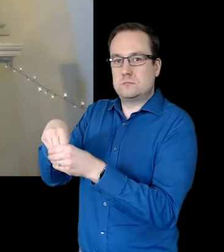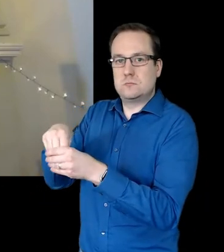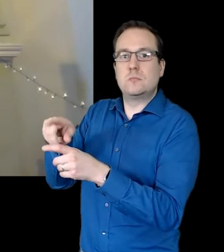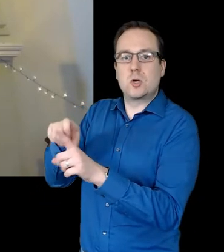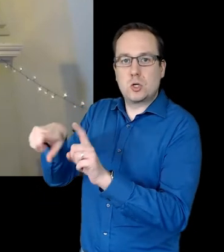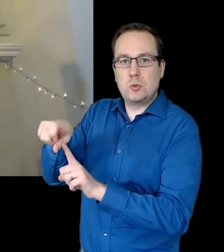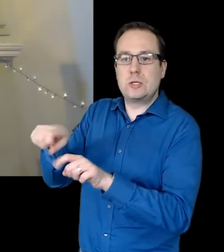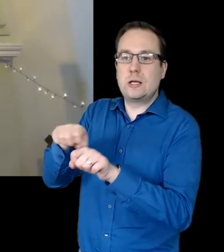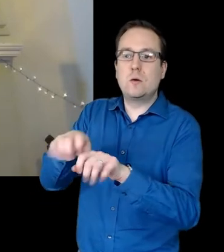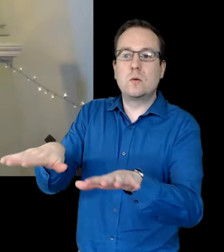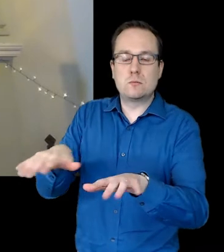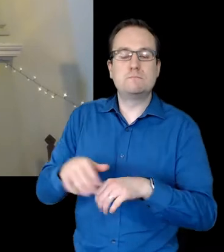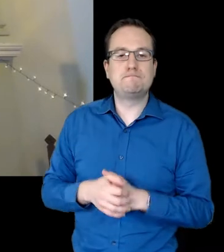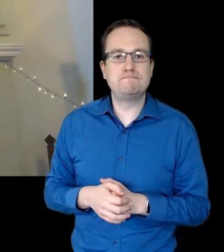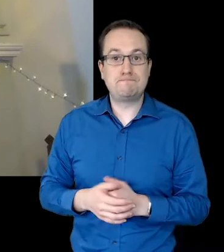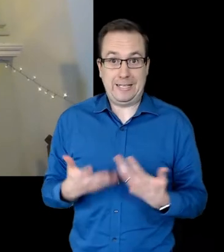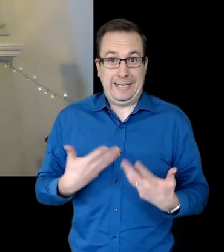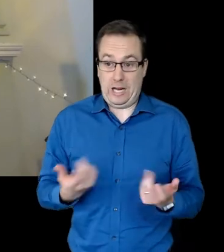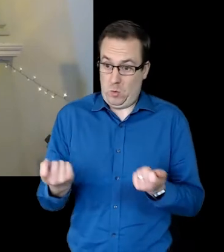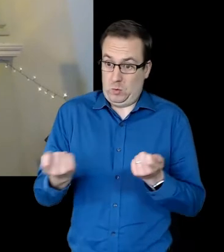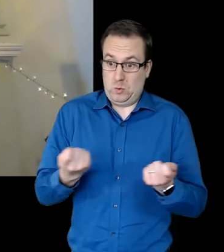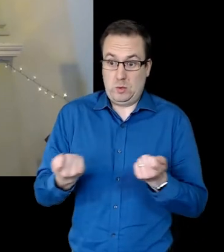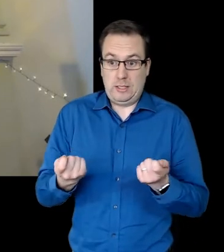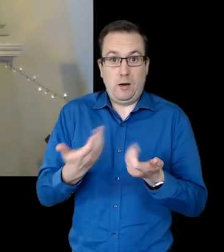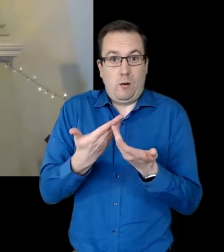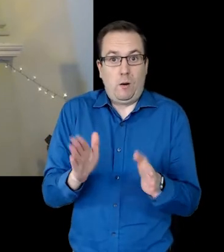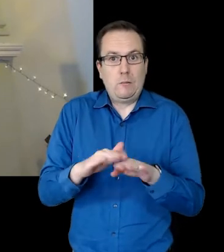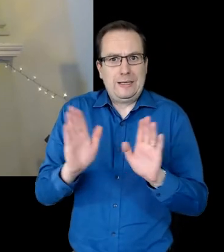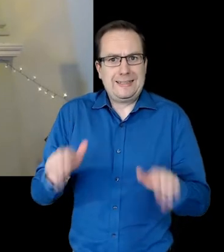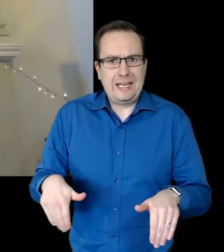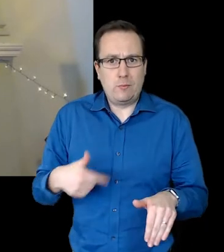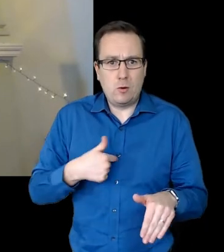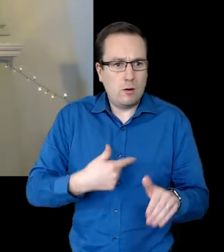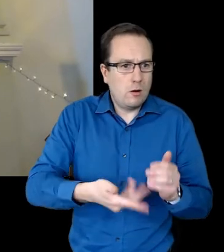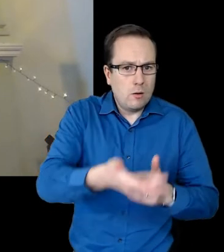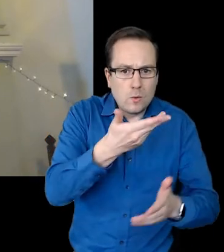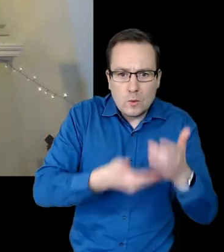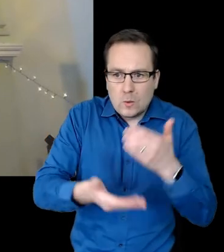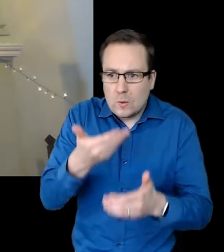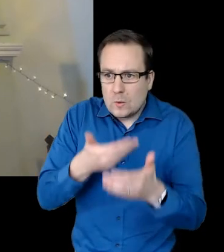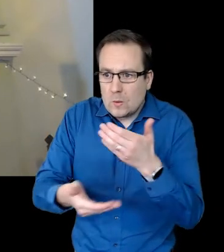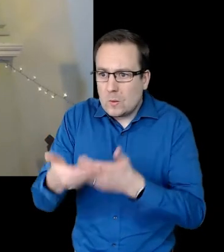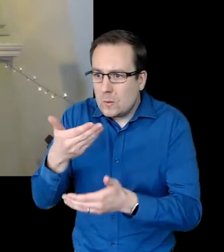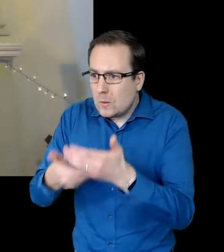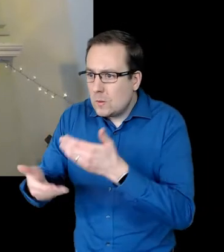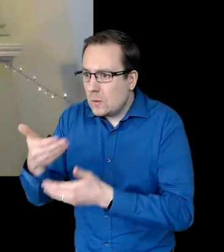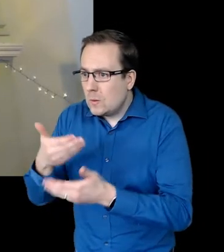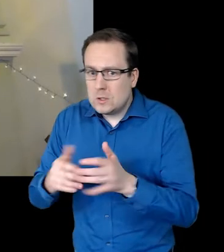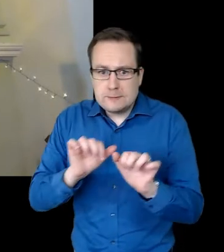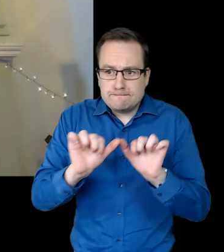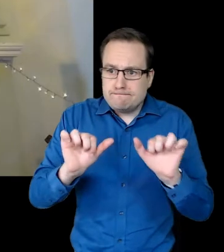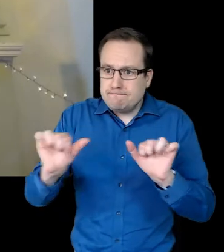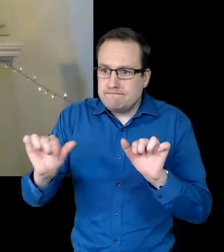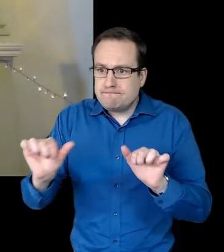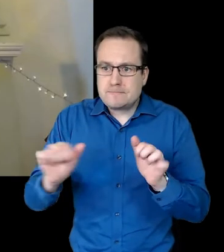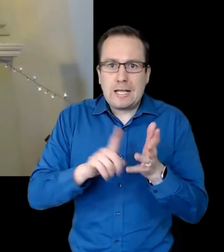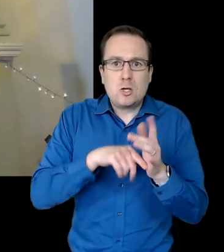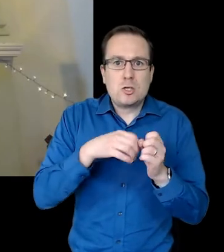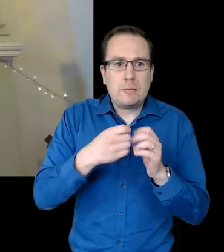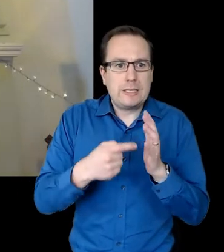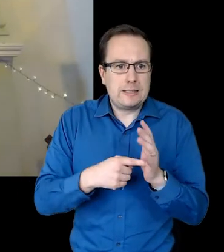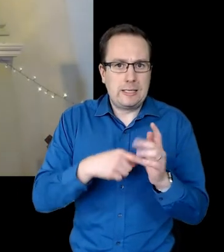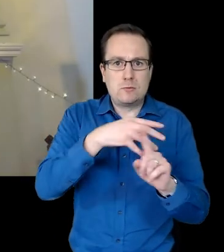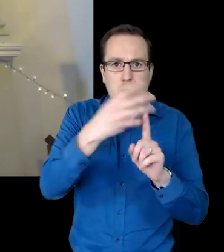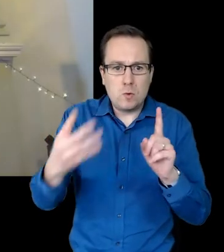And as coordinator of the Open Table Network. I've heard stories of hundreds of LGBTQIA plus people of all